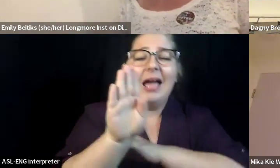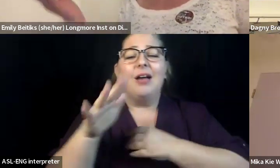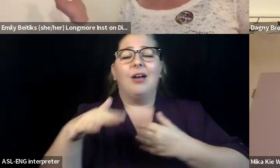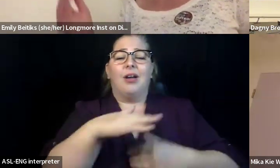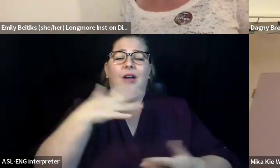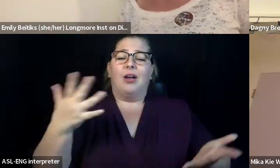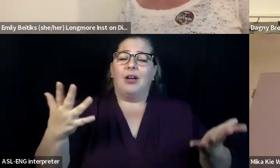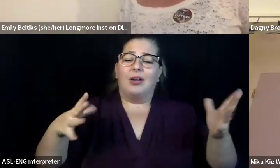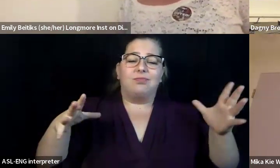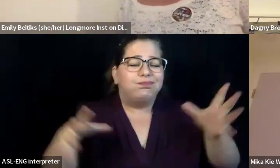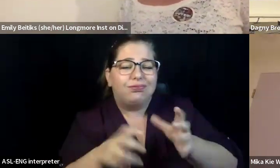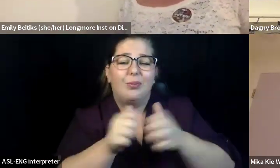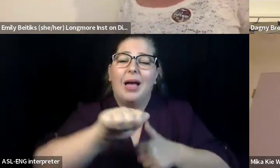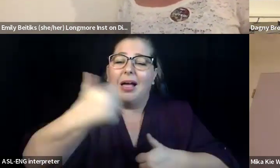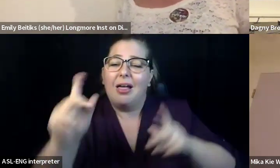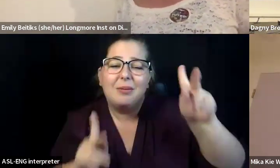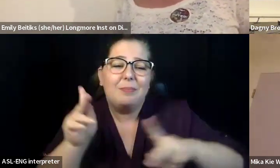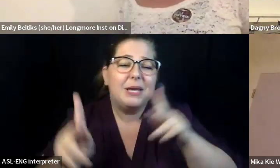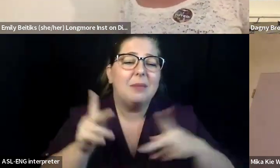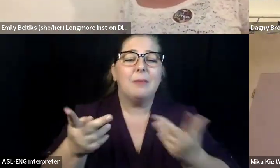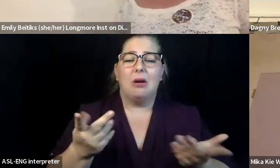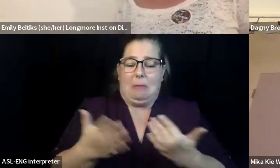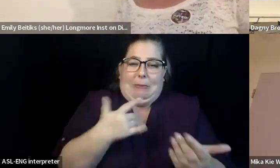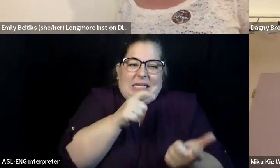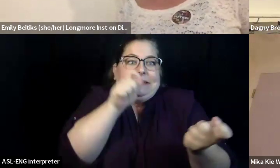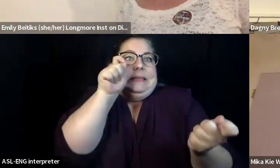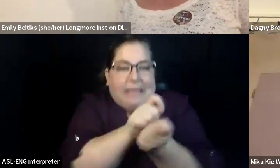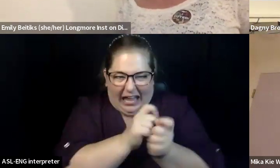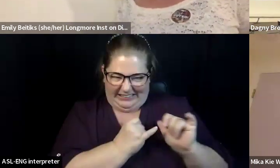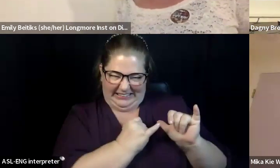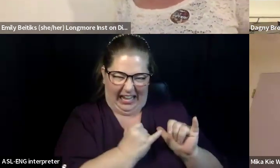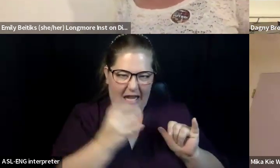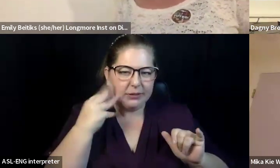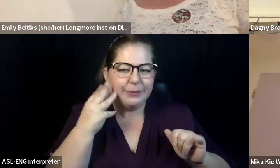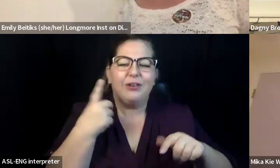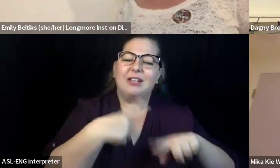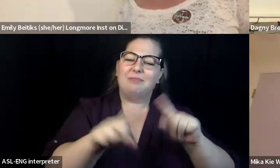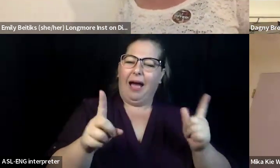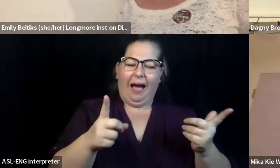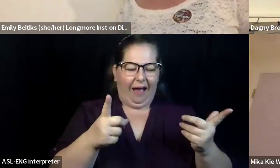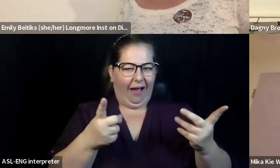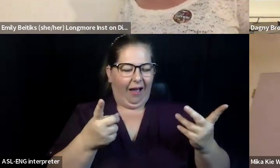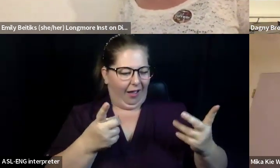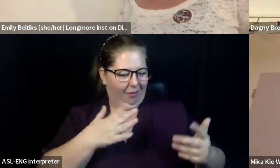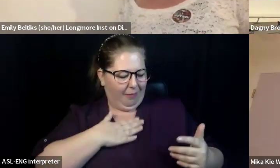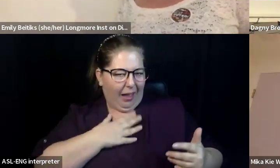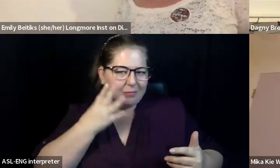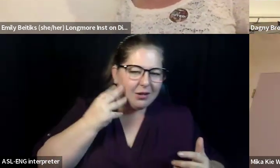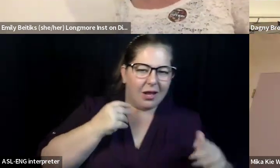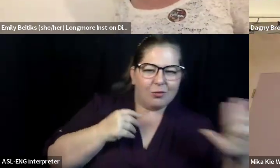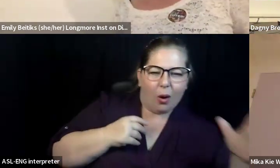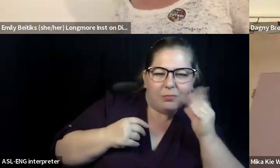those awful experiences that are hopefully not happening, happening there. Um, we have a few people with raised hands. I'm gonna,